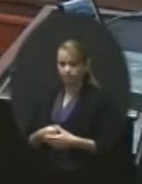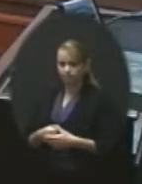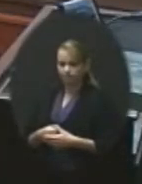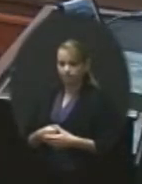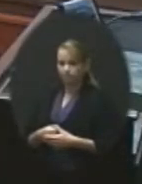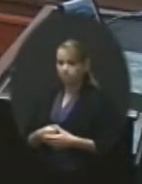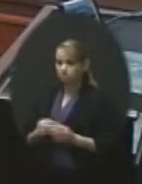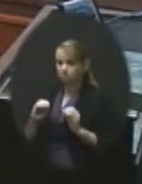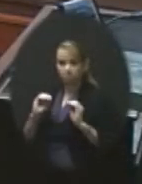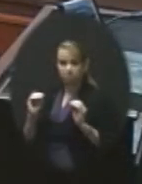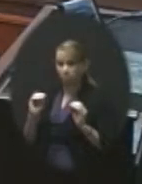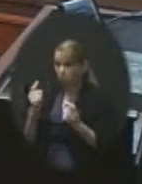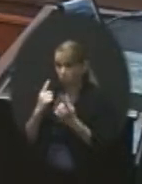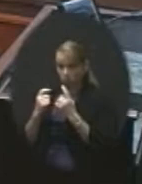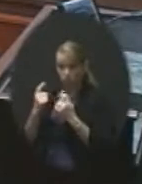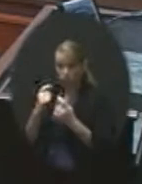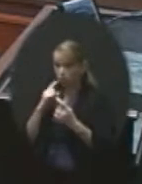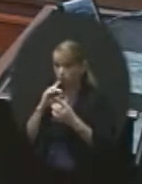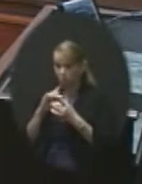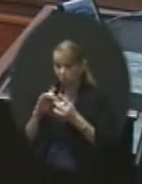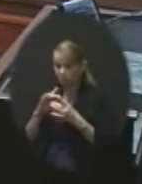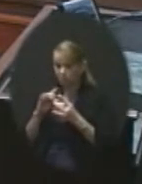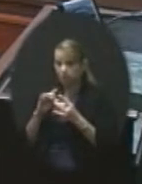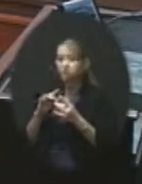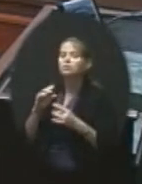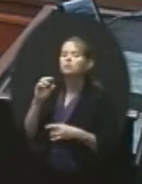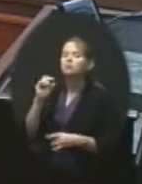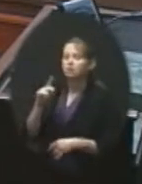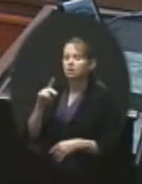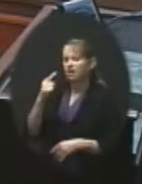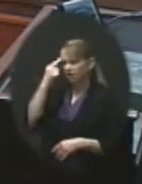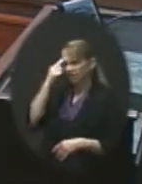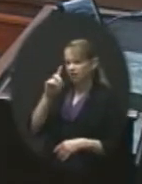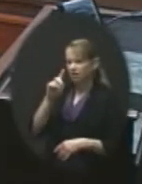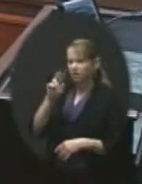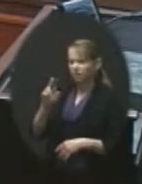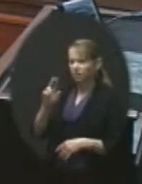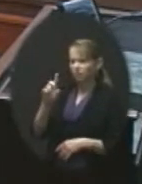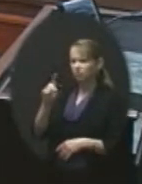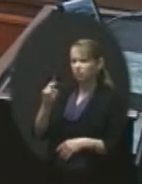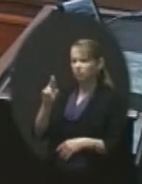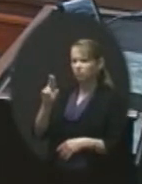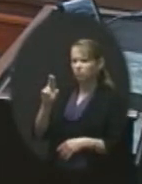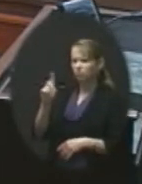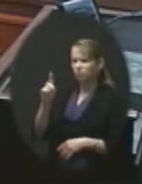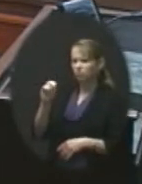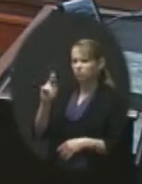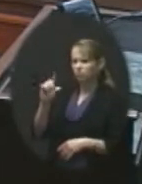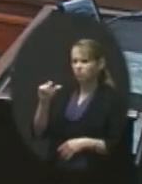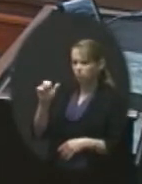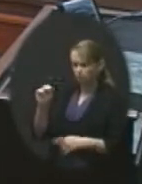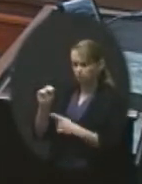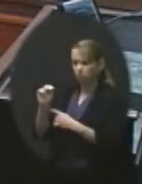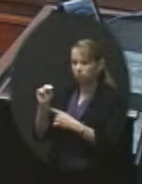If not, then I believe Dr. Dugan is presenting this evening. Thank you.